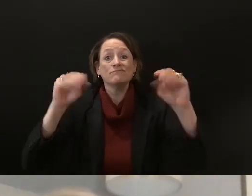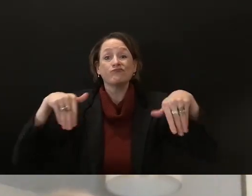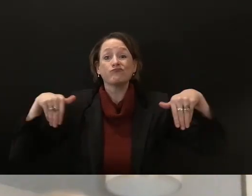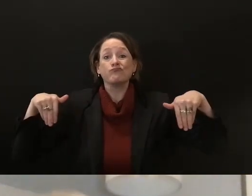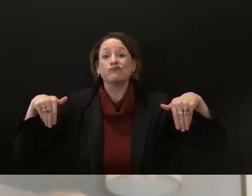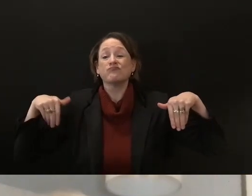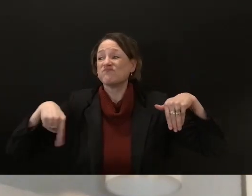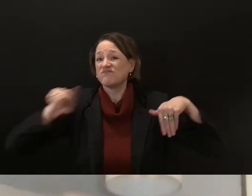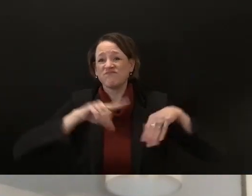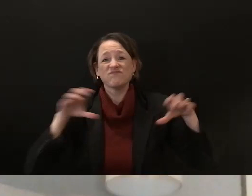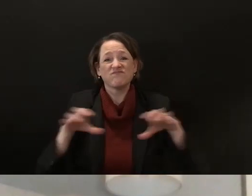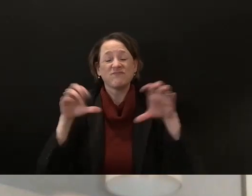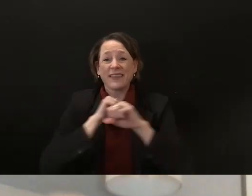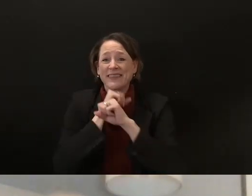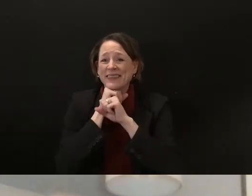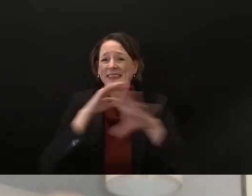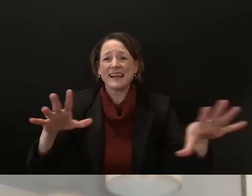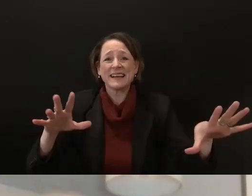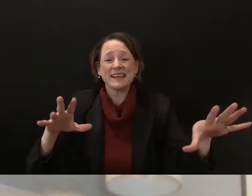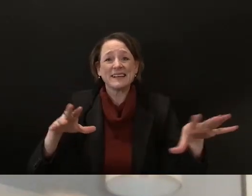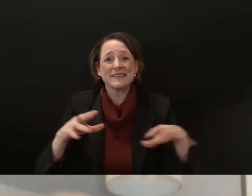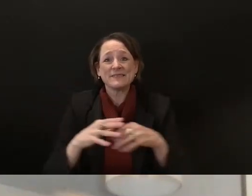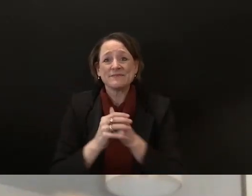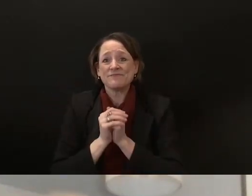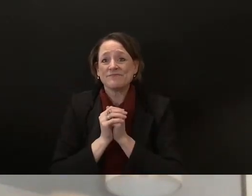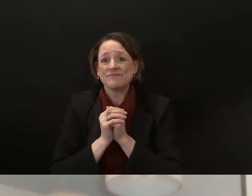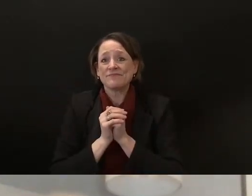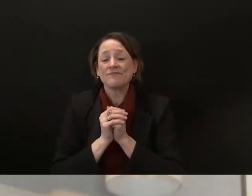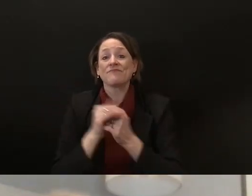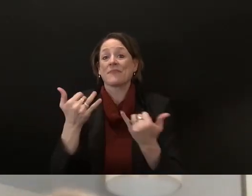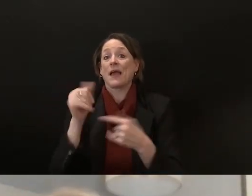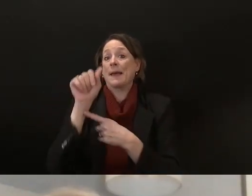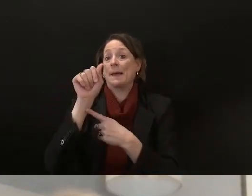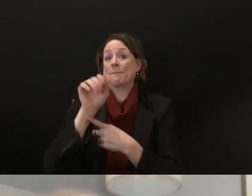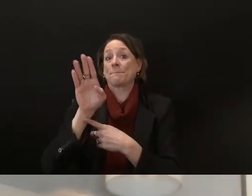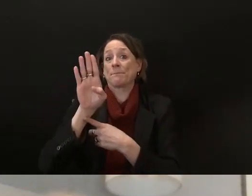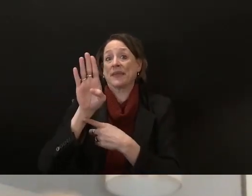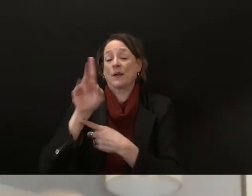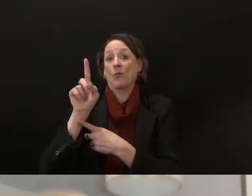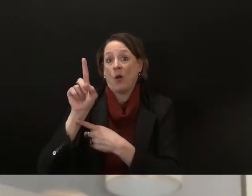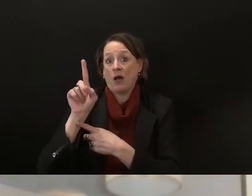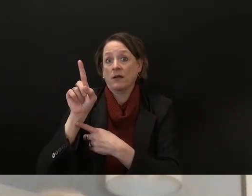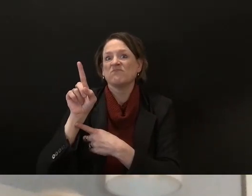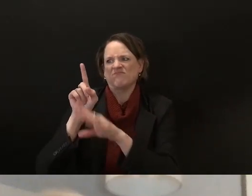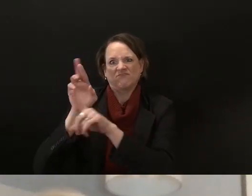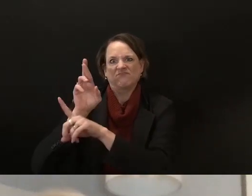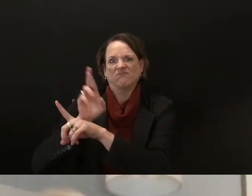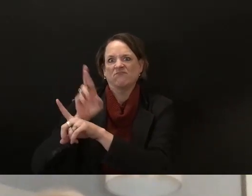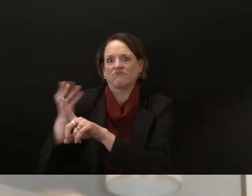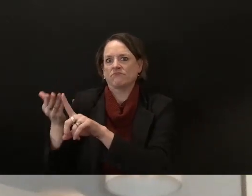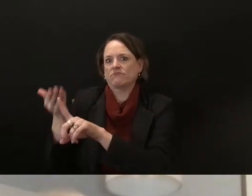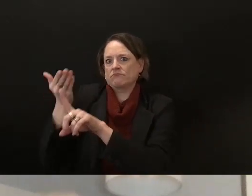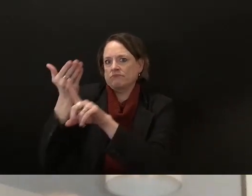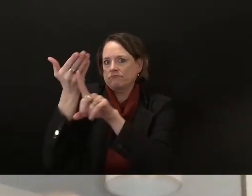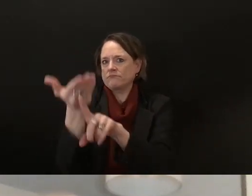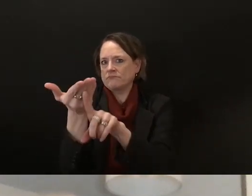there was there's been a bill introduced ab1 um by the republicans and um the